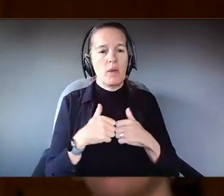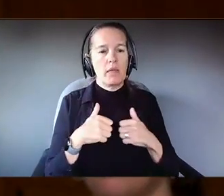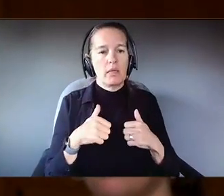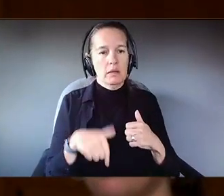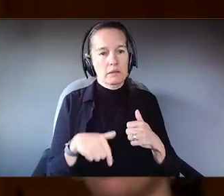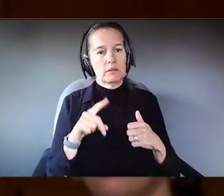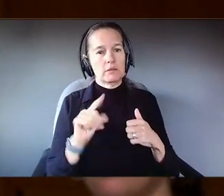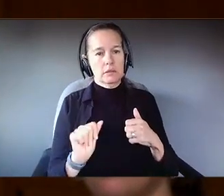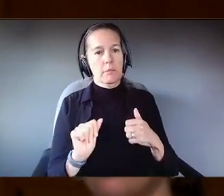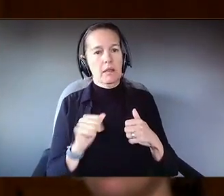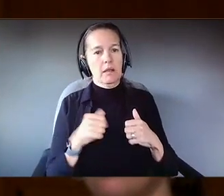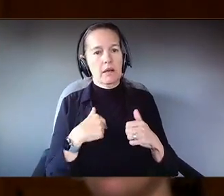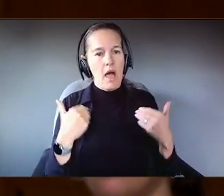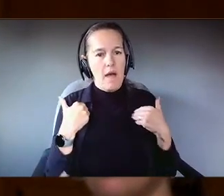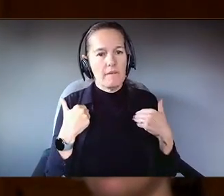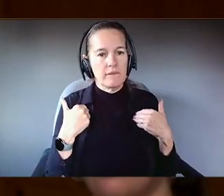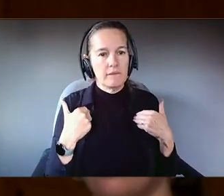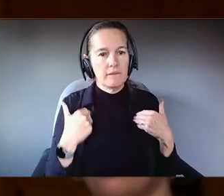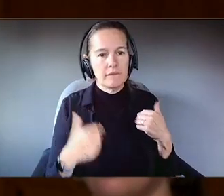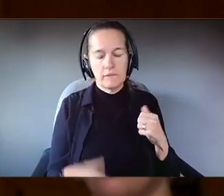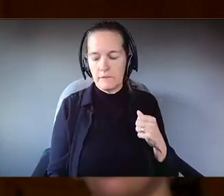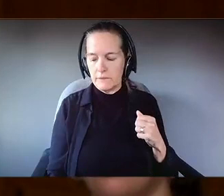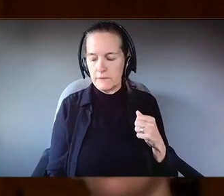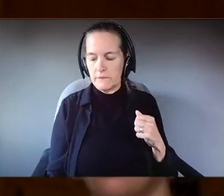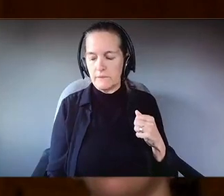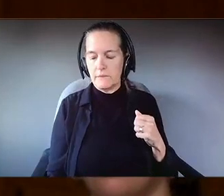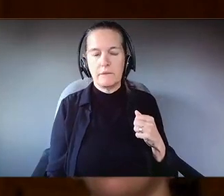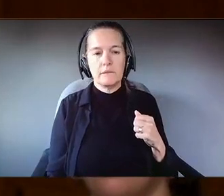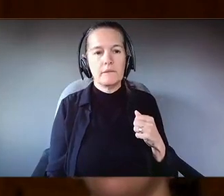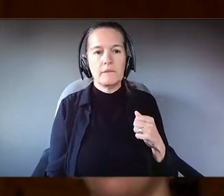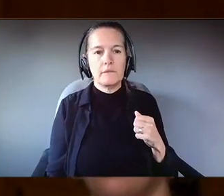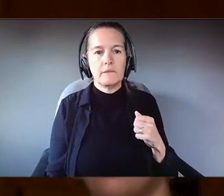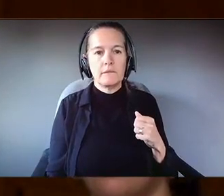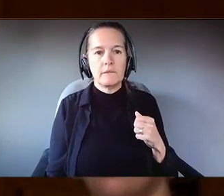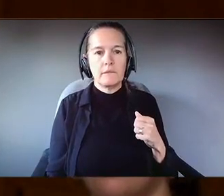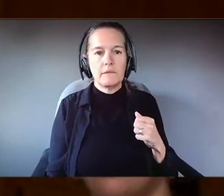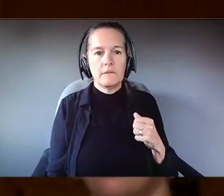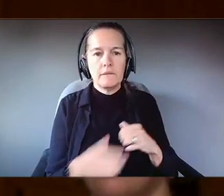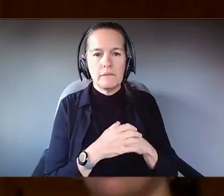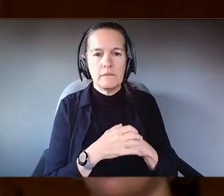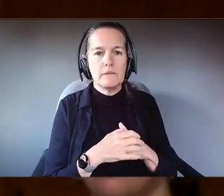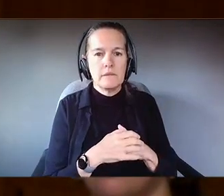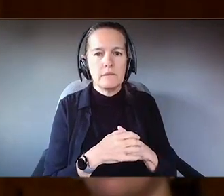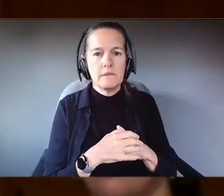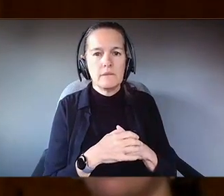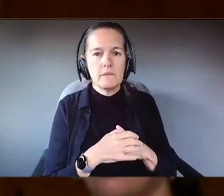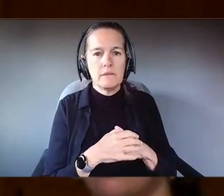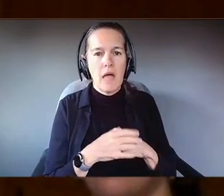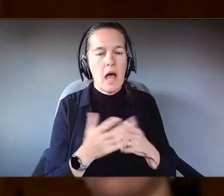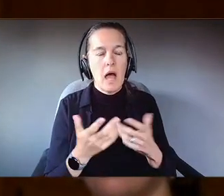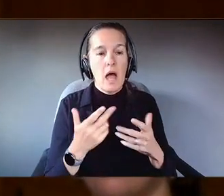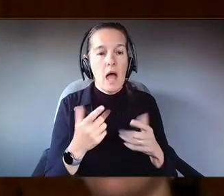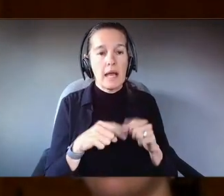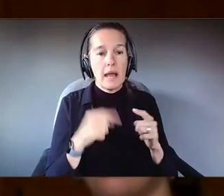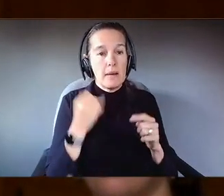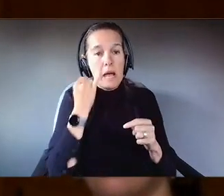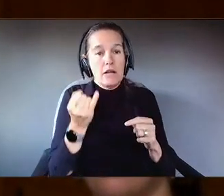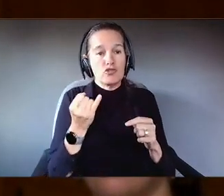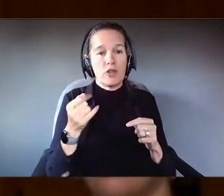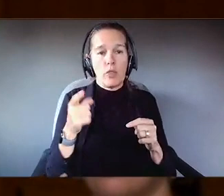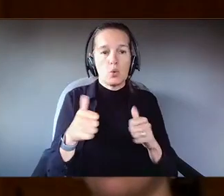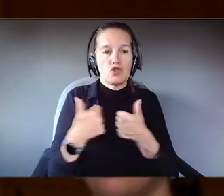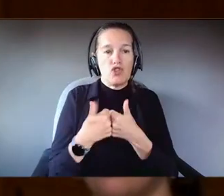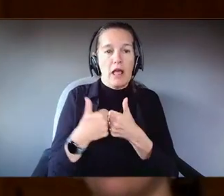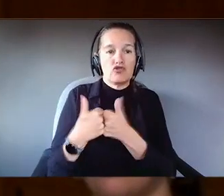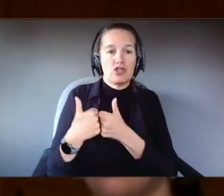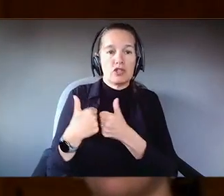But, again, I can't imagine the challenges. And I admire, you know, everyone that has to kind